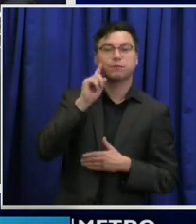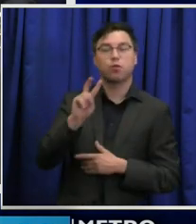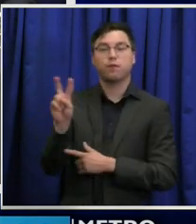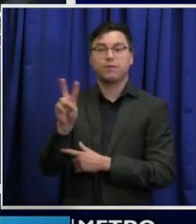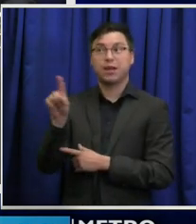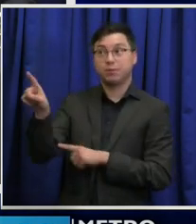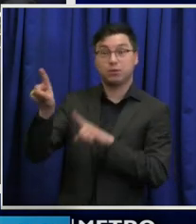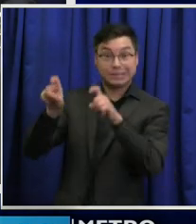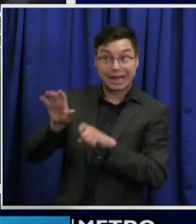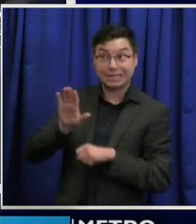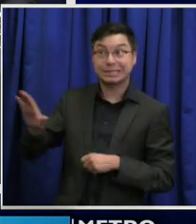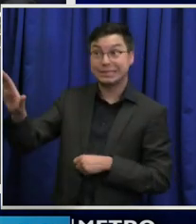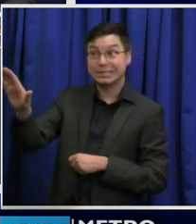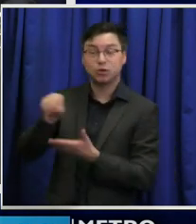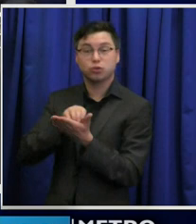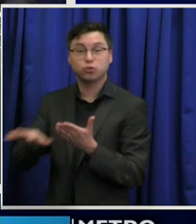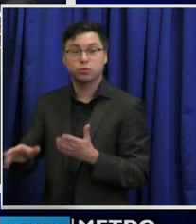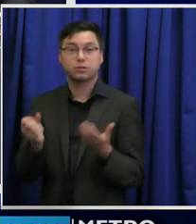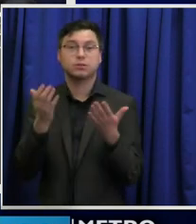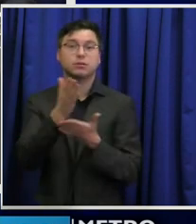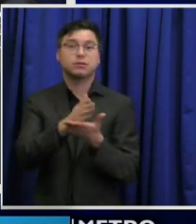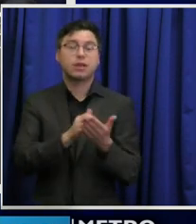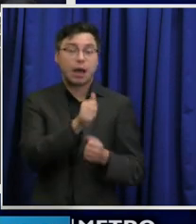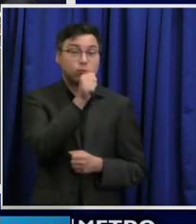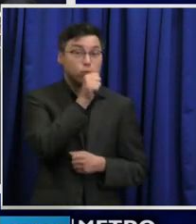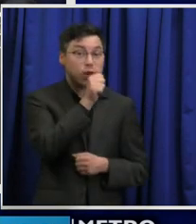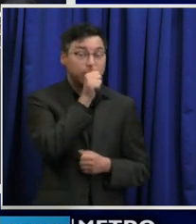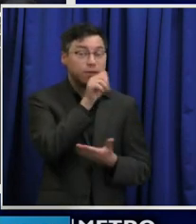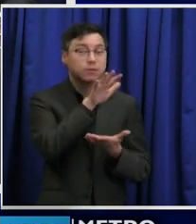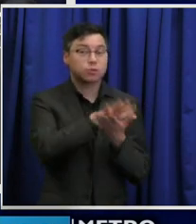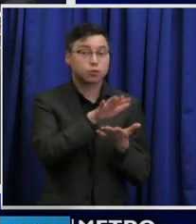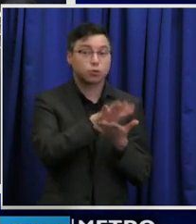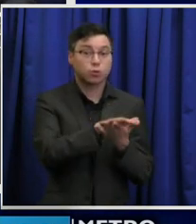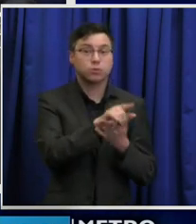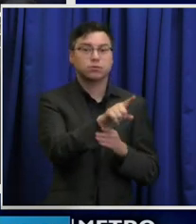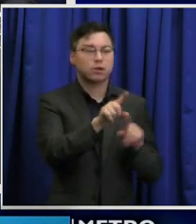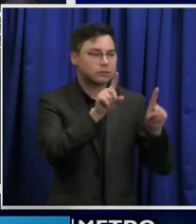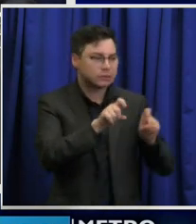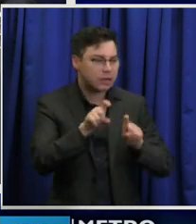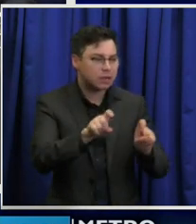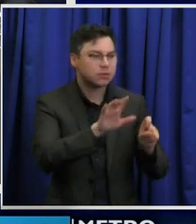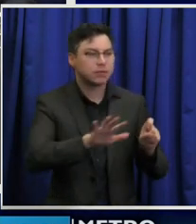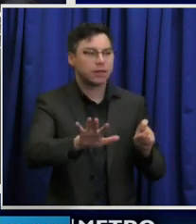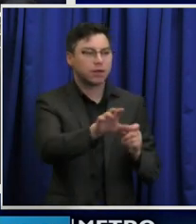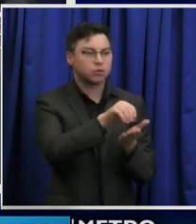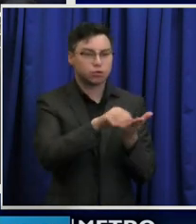students. Certain private schools are starting to test their students regularly.